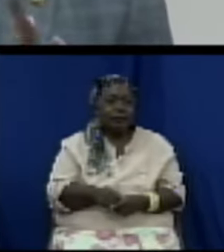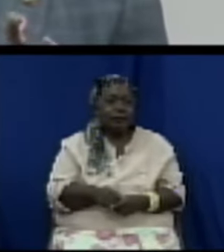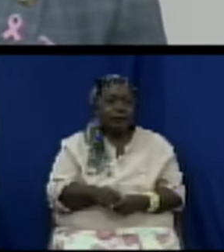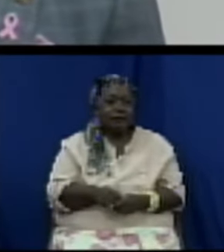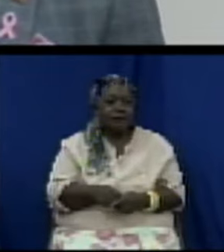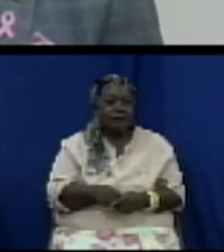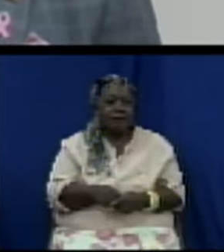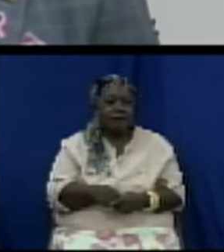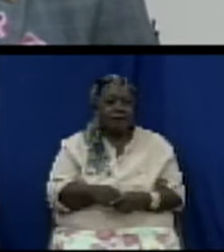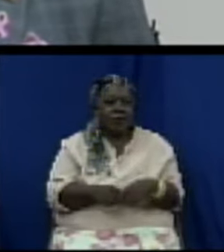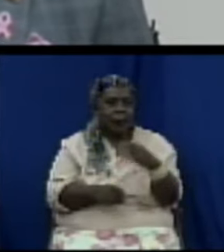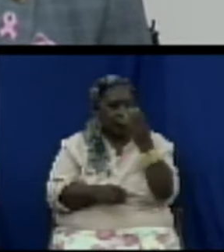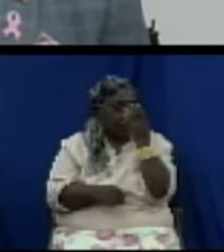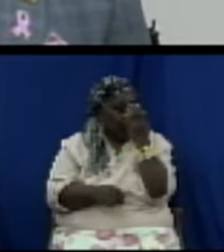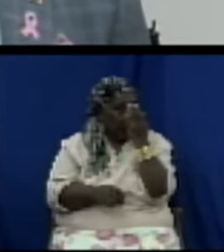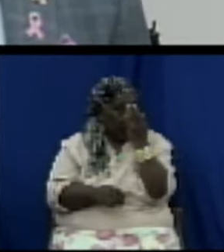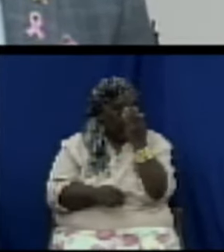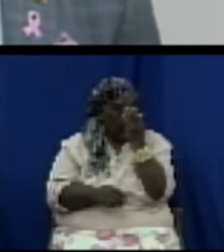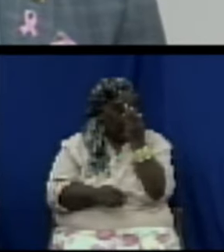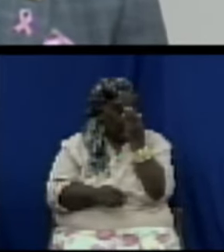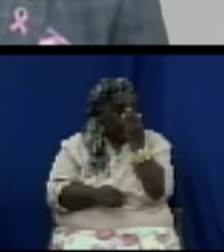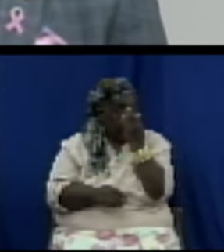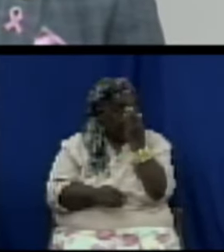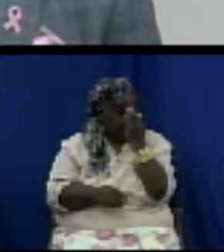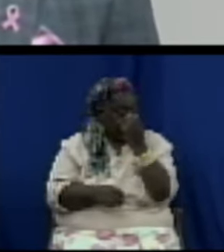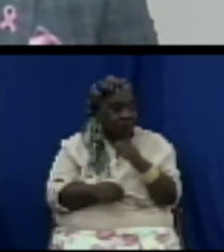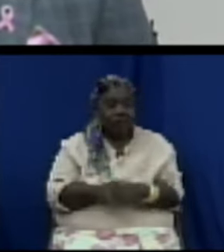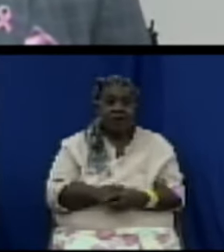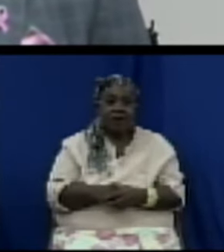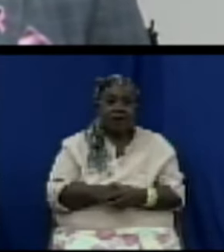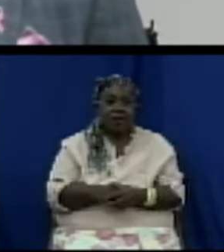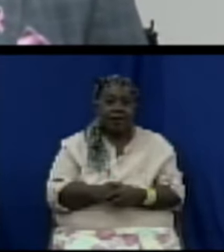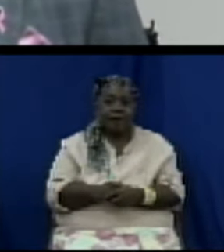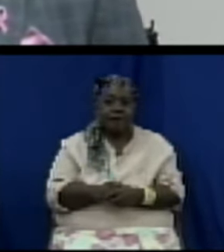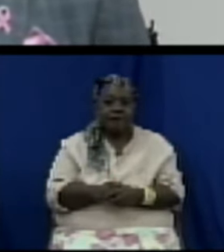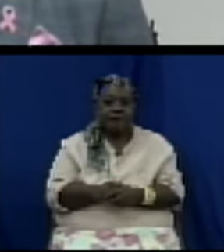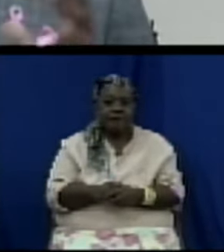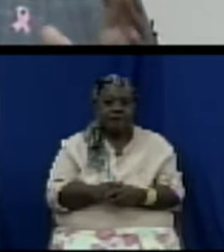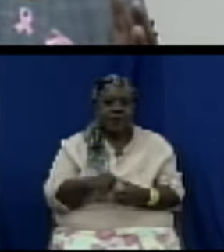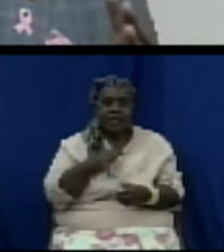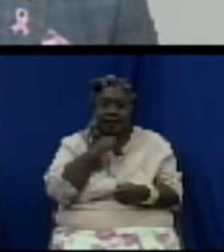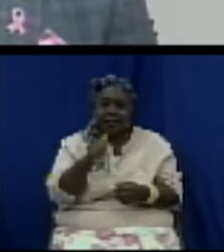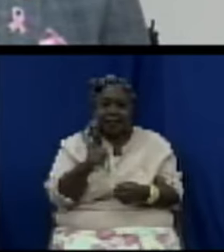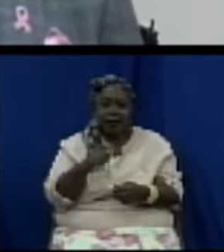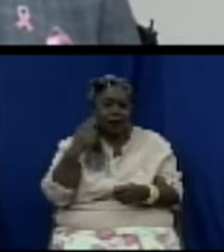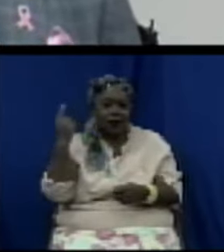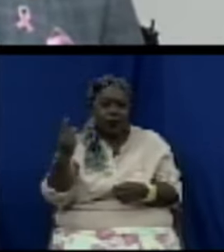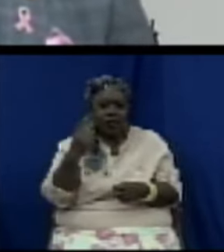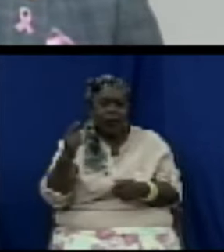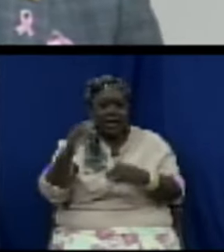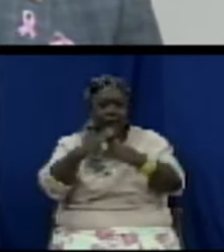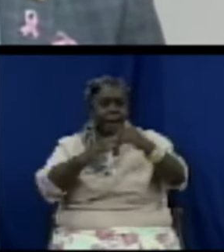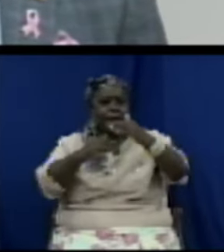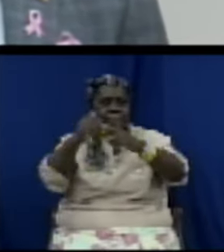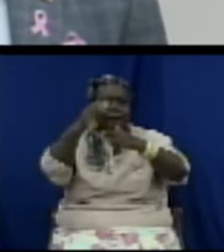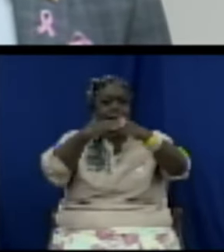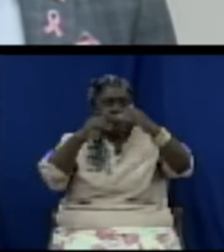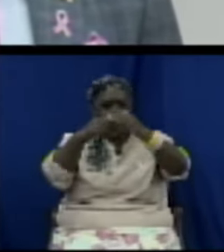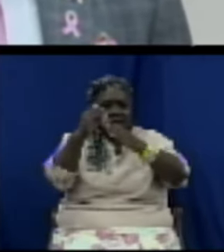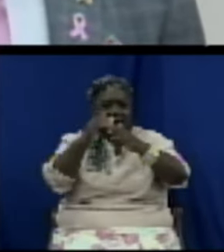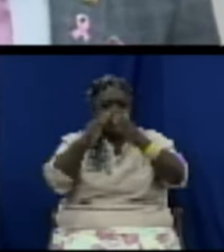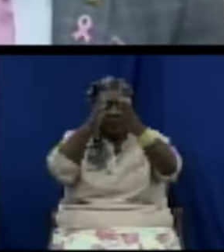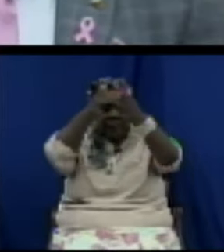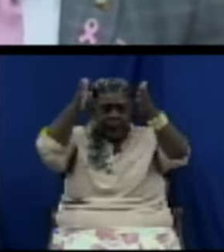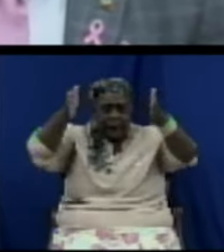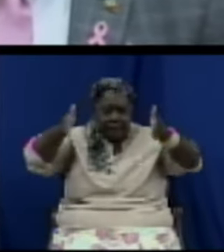tremendously as we build towards a new hospital. As I've said, it is not just about building a new structure, but the services must